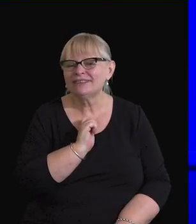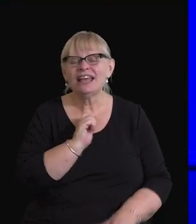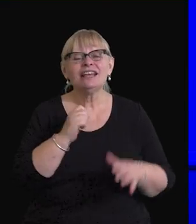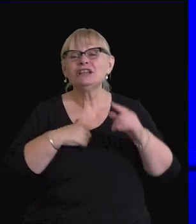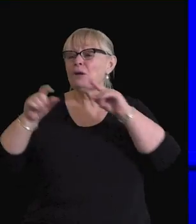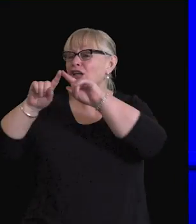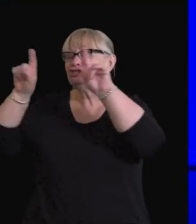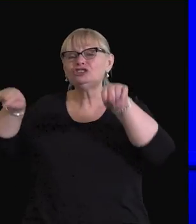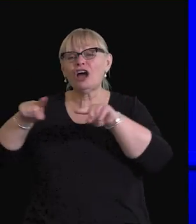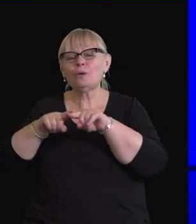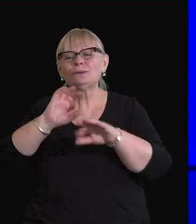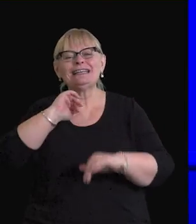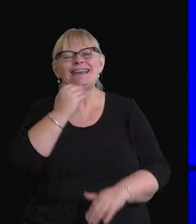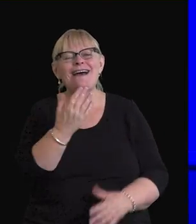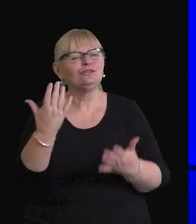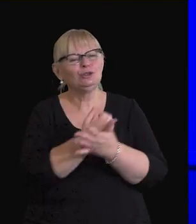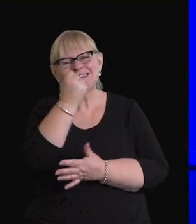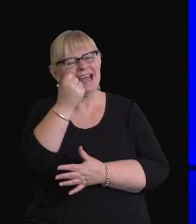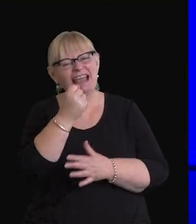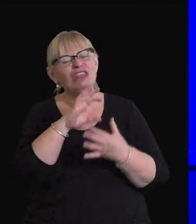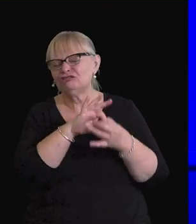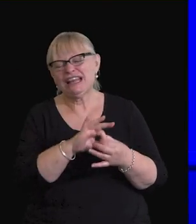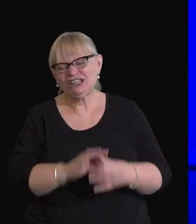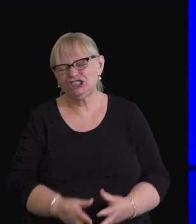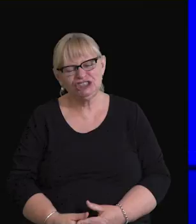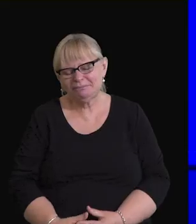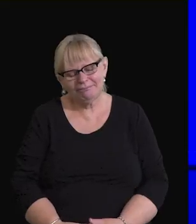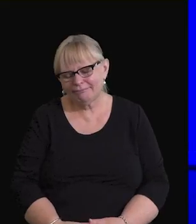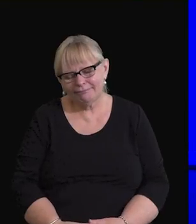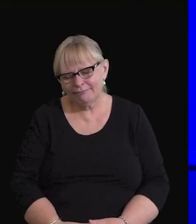My diagram wasn't enough to save our relationship.